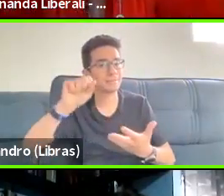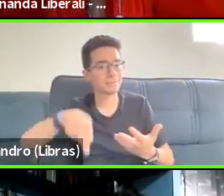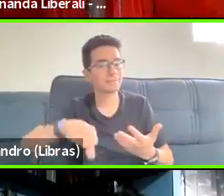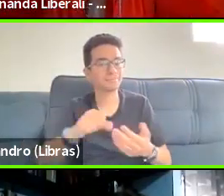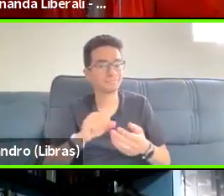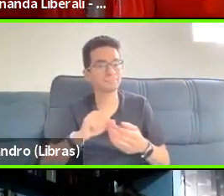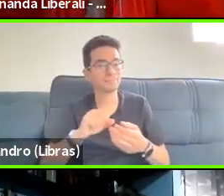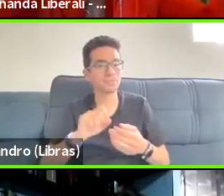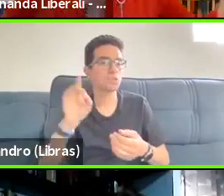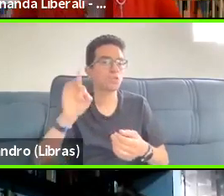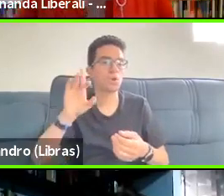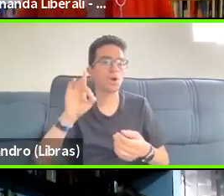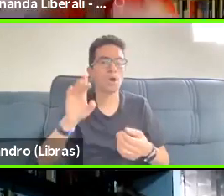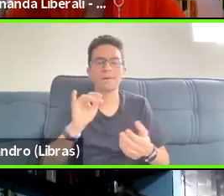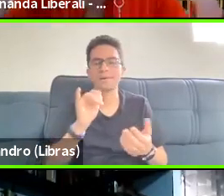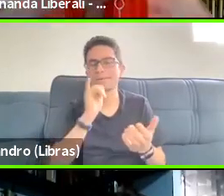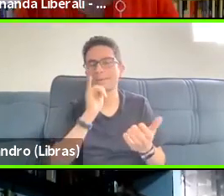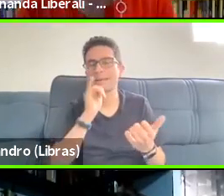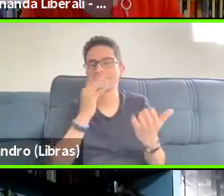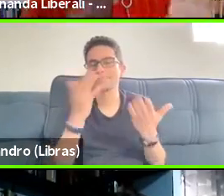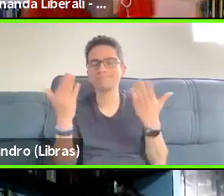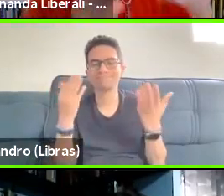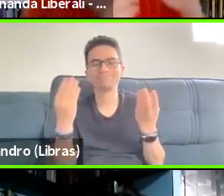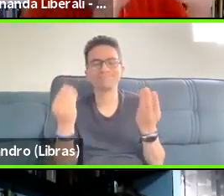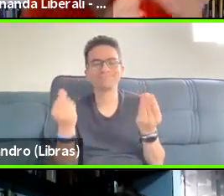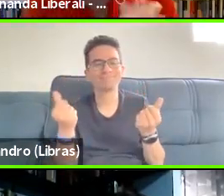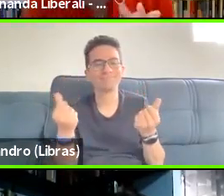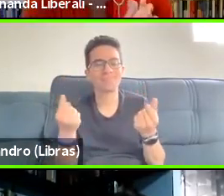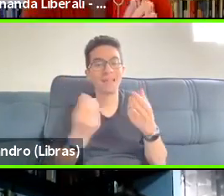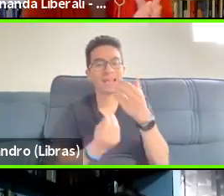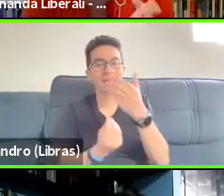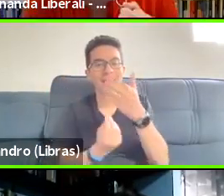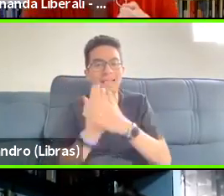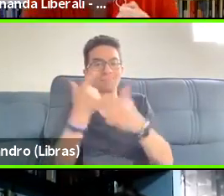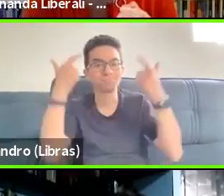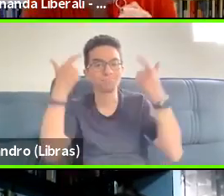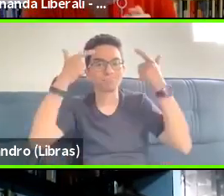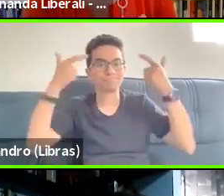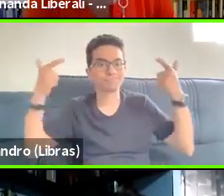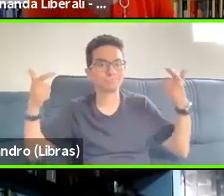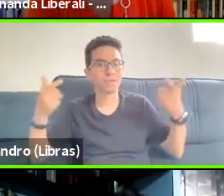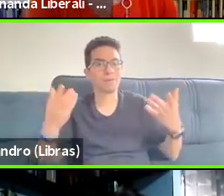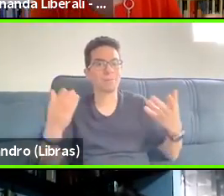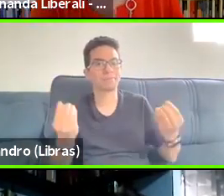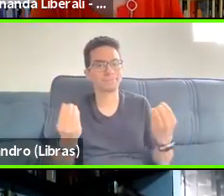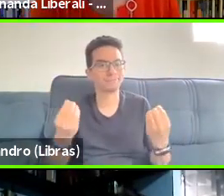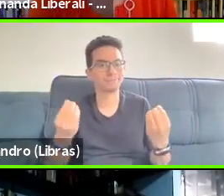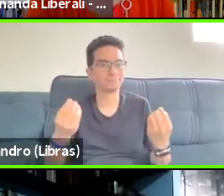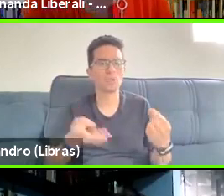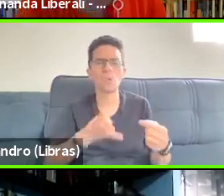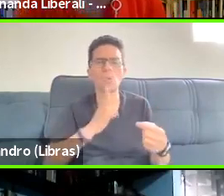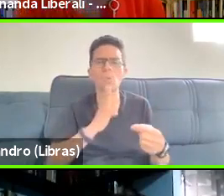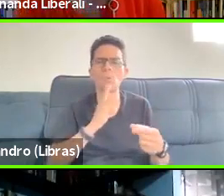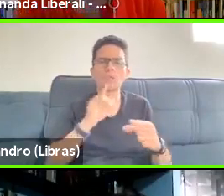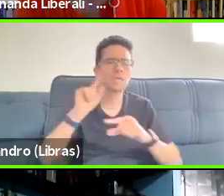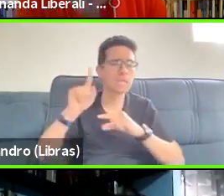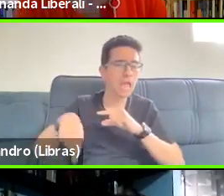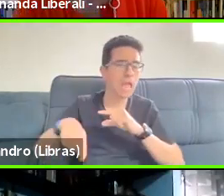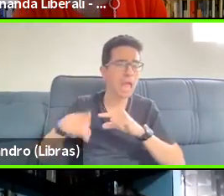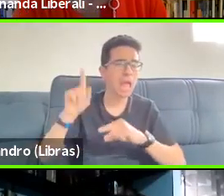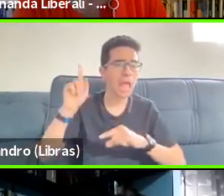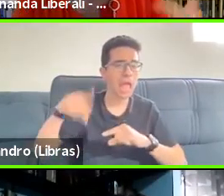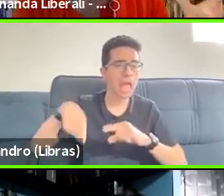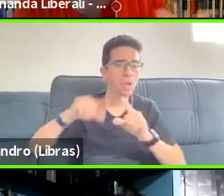and, uh, cognitive development. So this is the, the basic for our ideas. And we use,